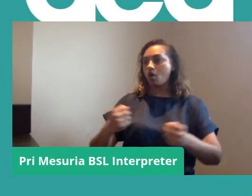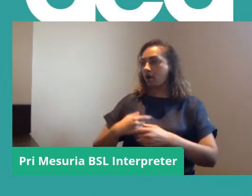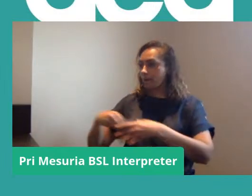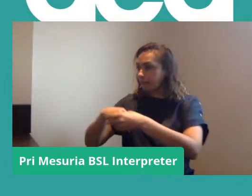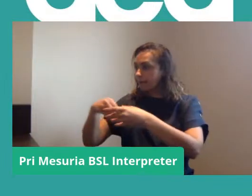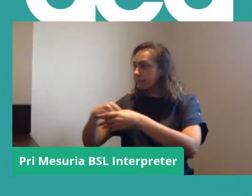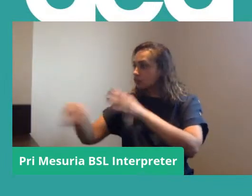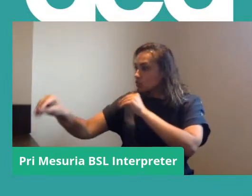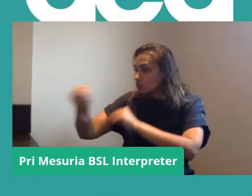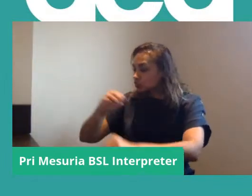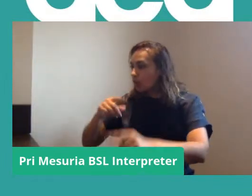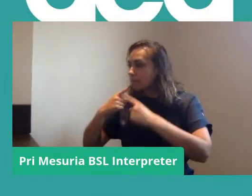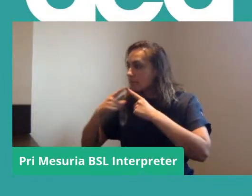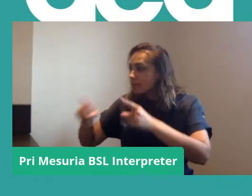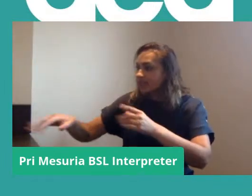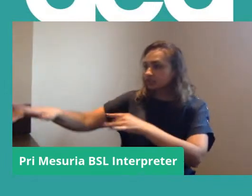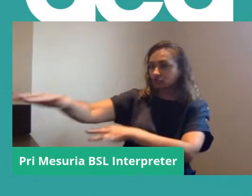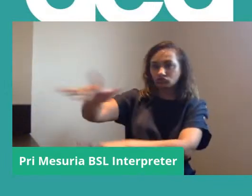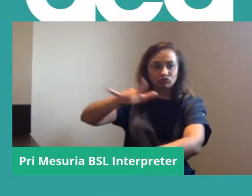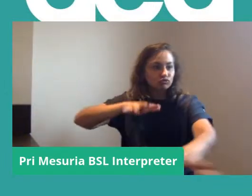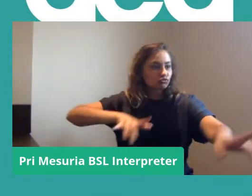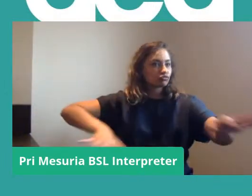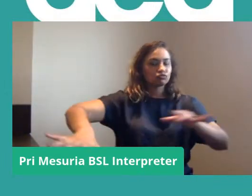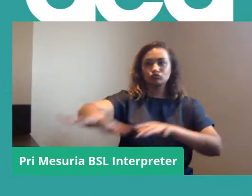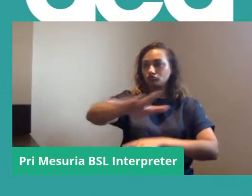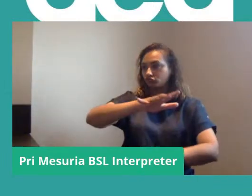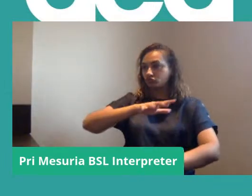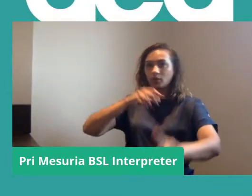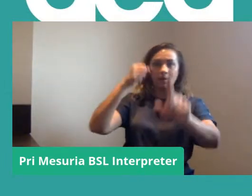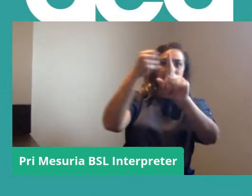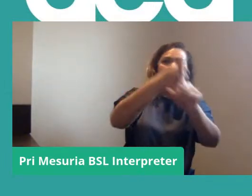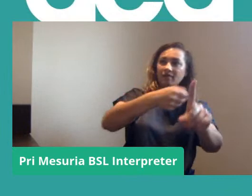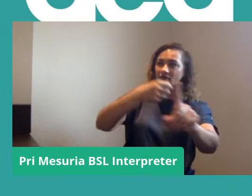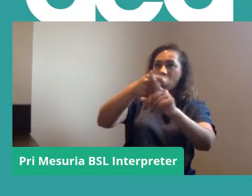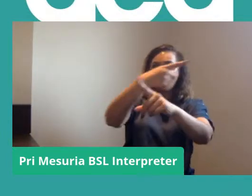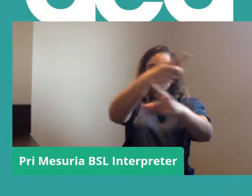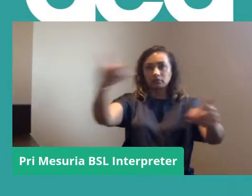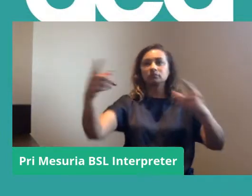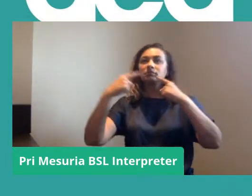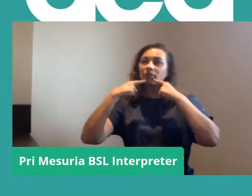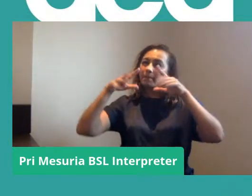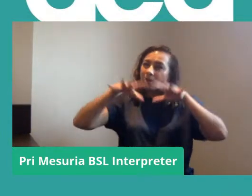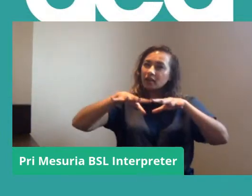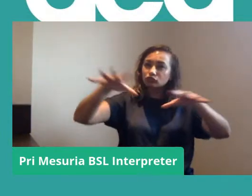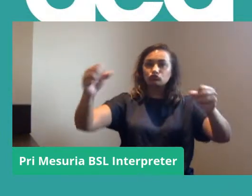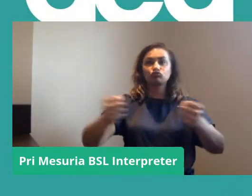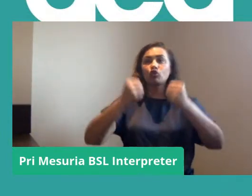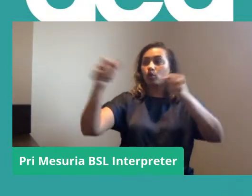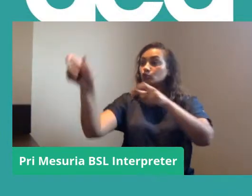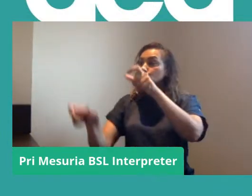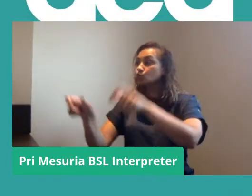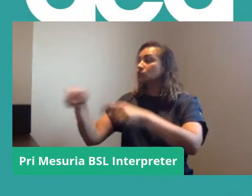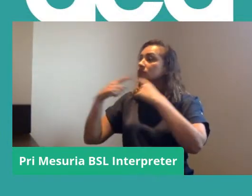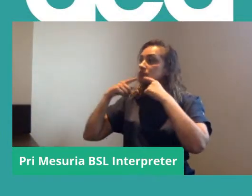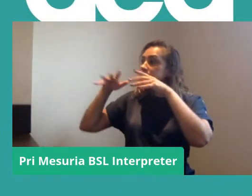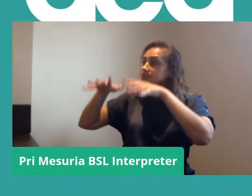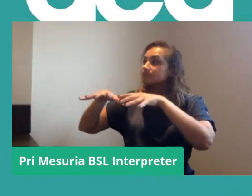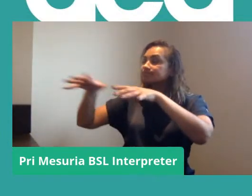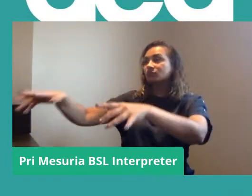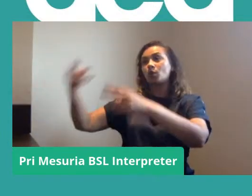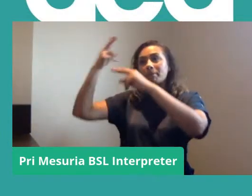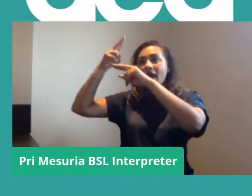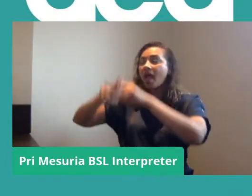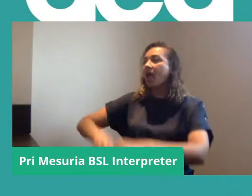them talking, but we got it across to the institution we were fighting. We got it across to the students and via the students to the